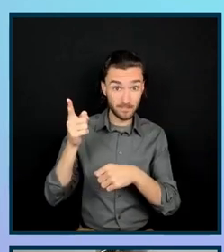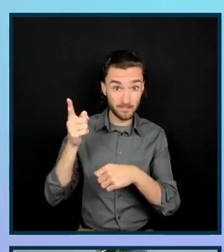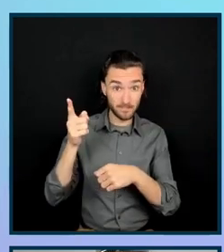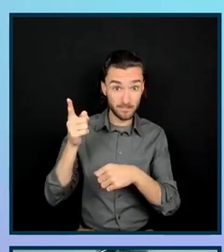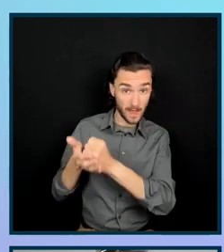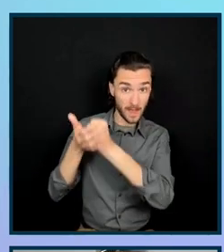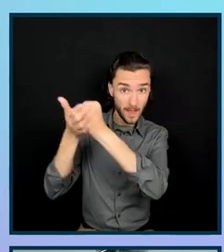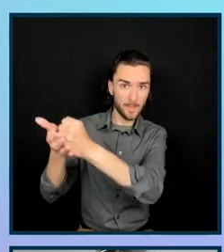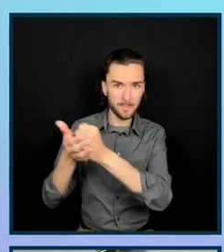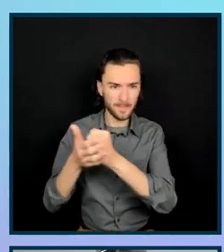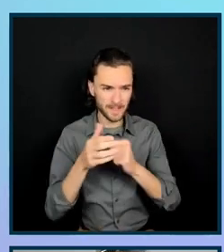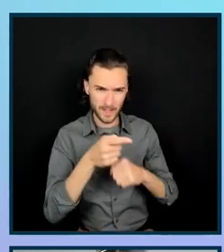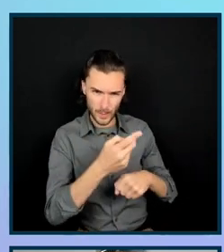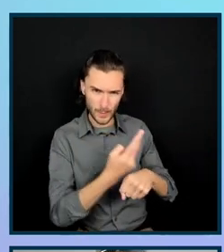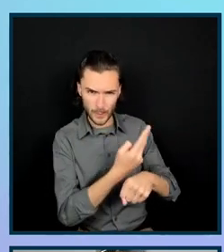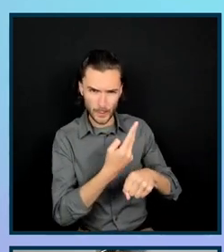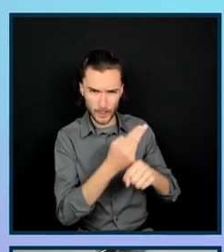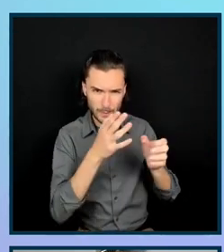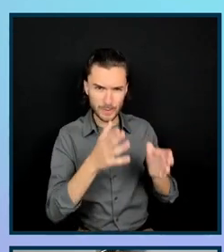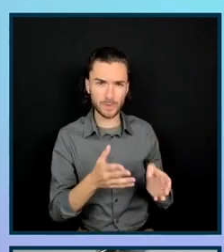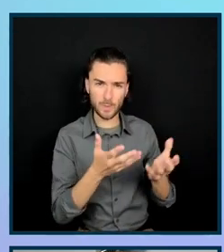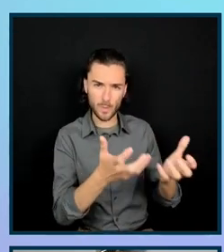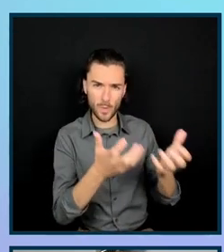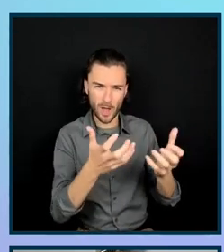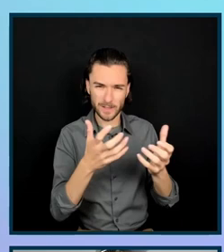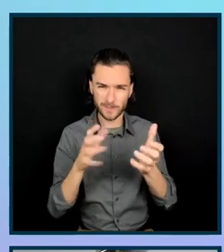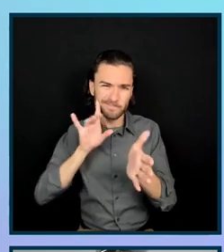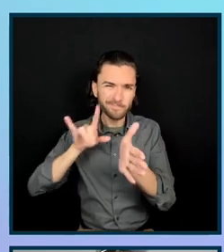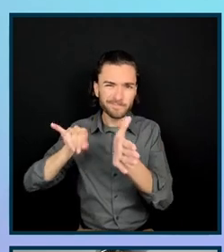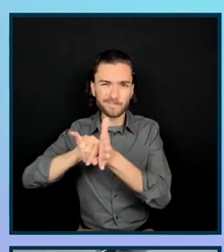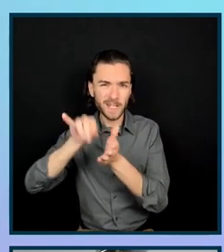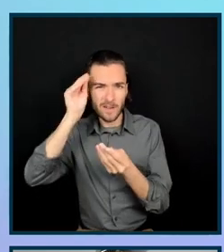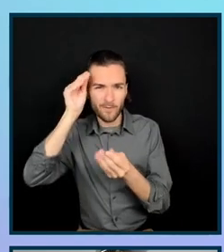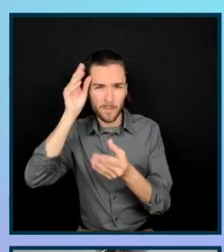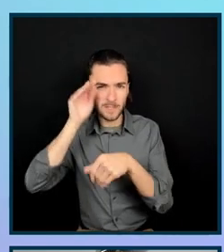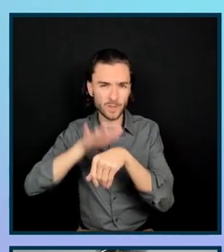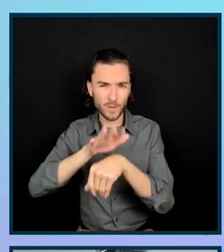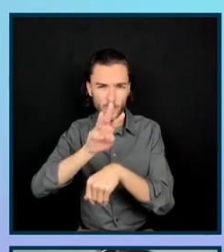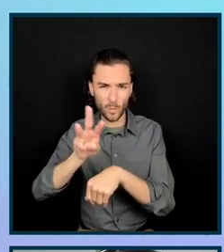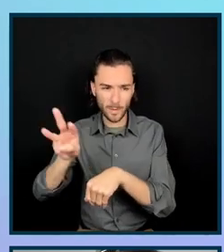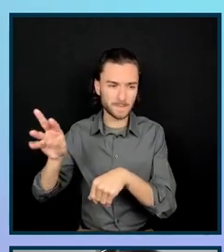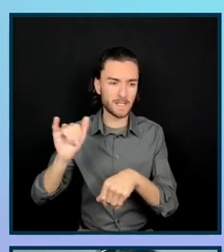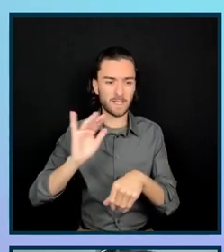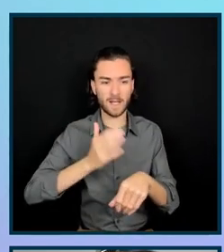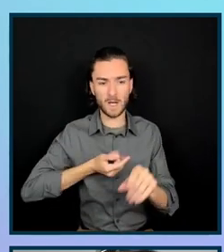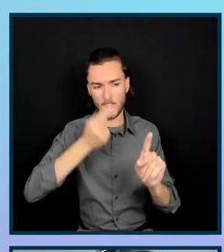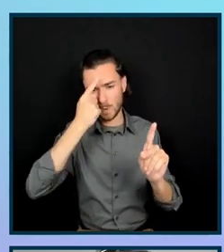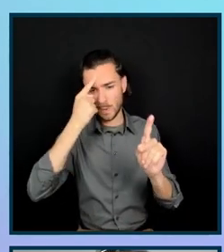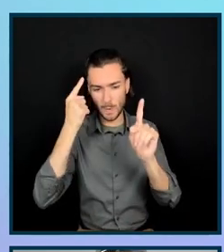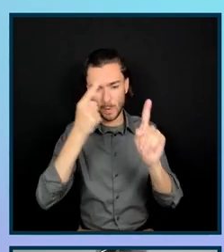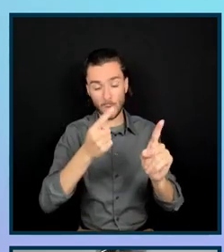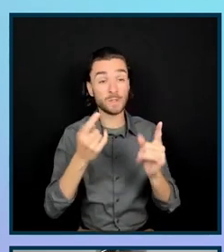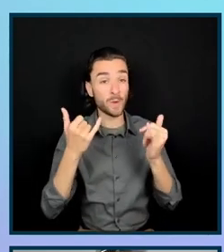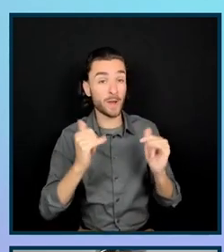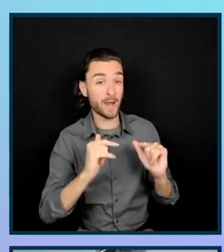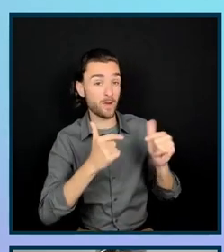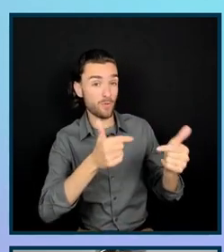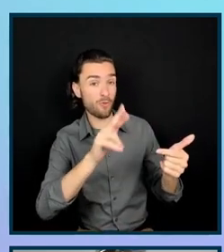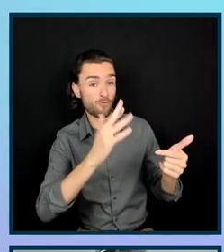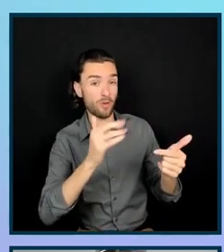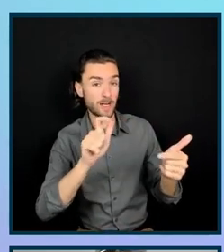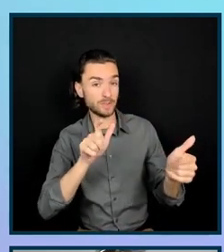users find and access what they need? And I'm going to hand it back over to Rachel, who's going to take us through some of our initial challenges while we're setting up this project.